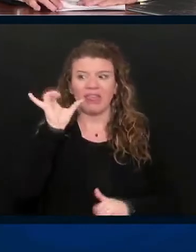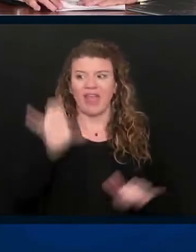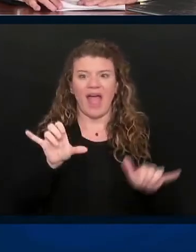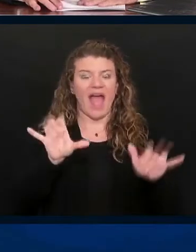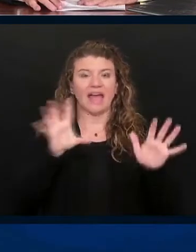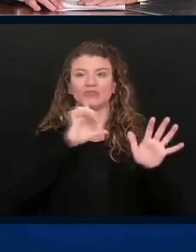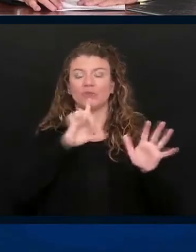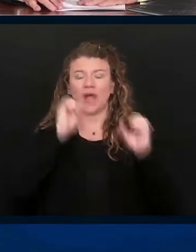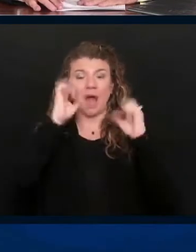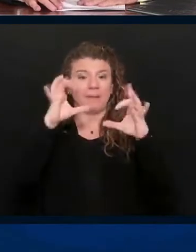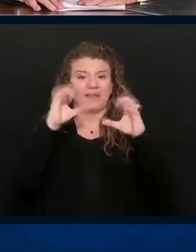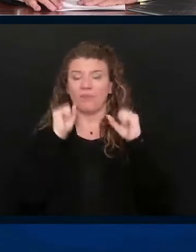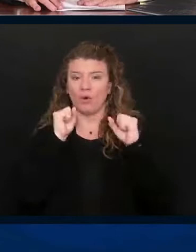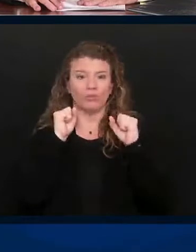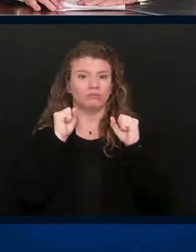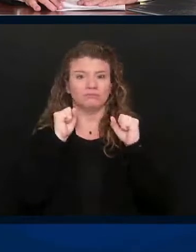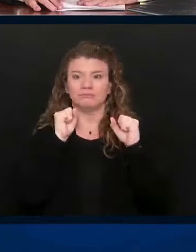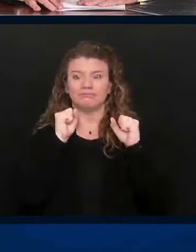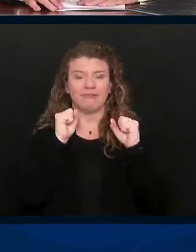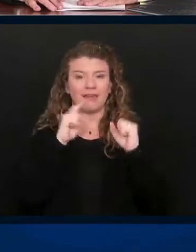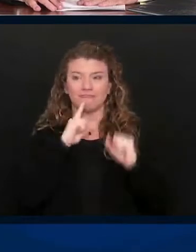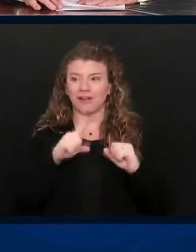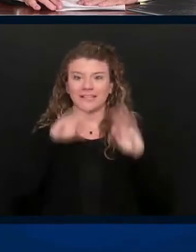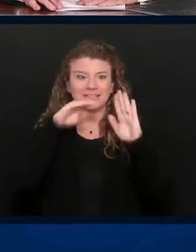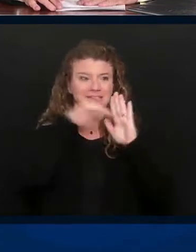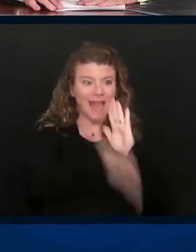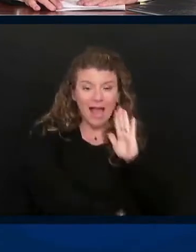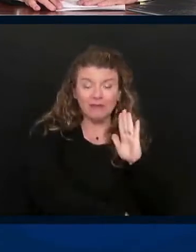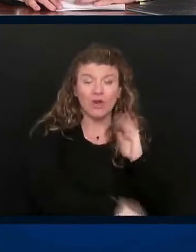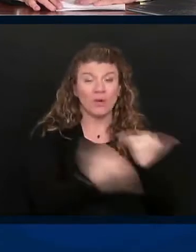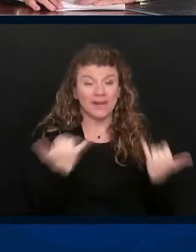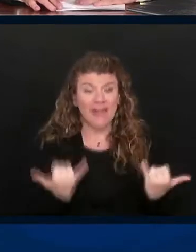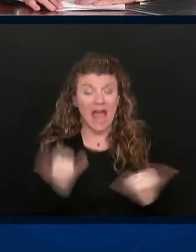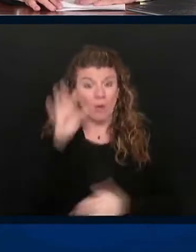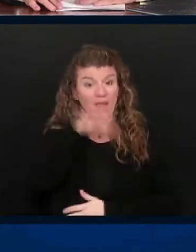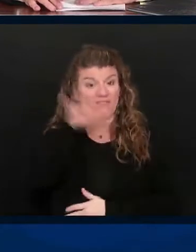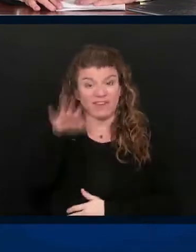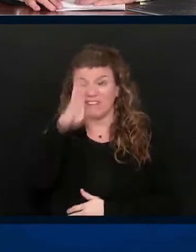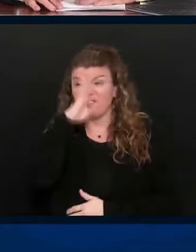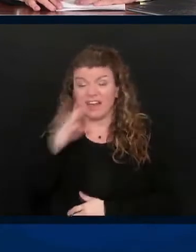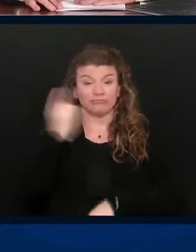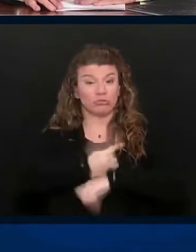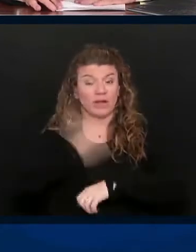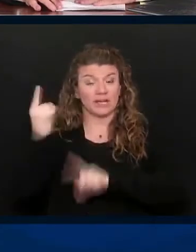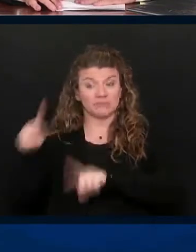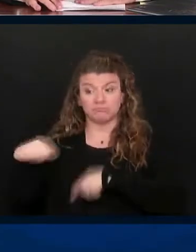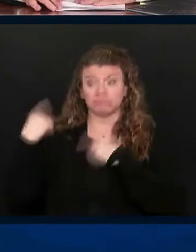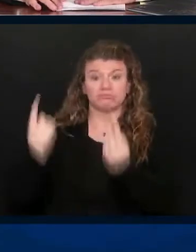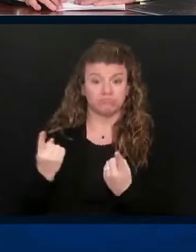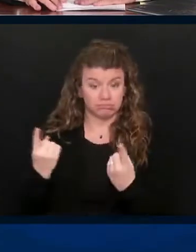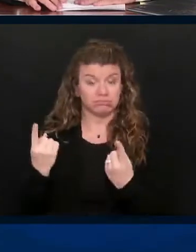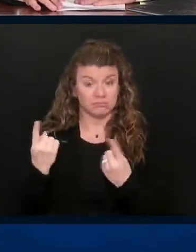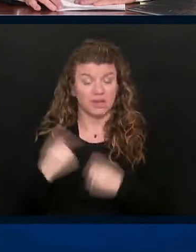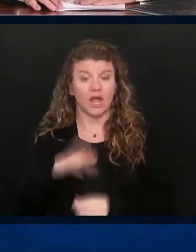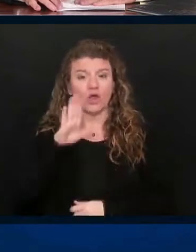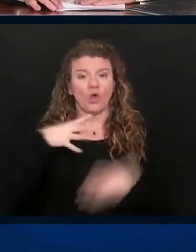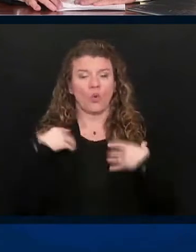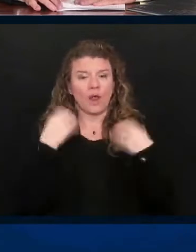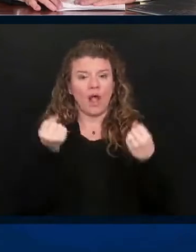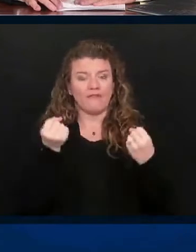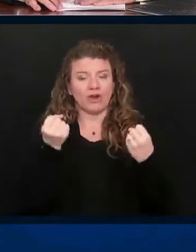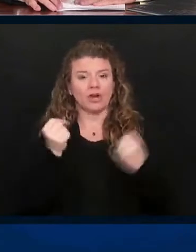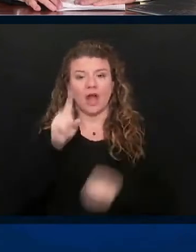unbelievably down. 55 straight days, it continues to go down. Your recovered cases are